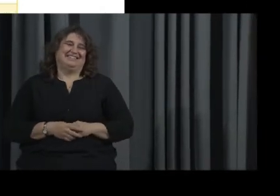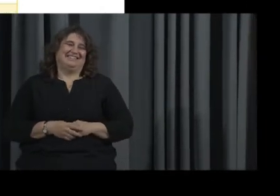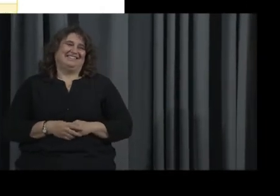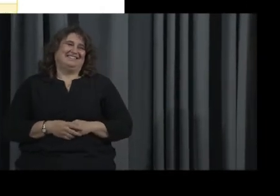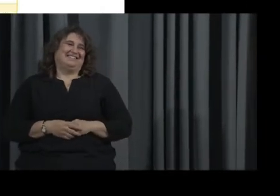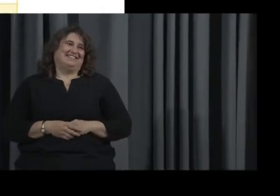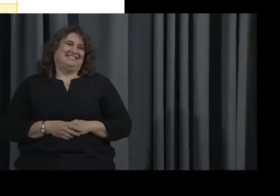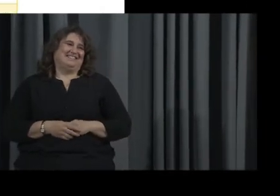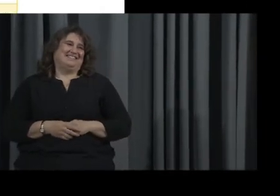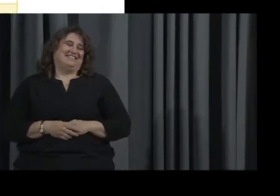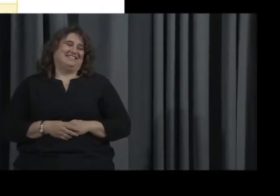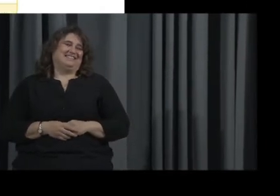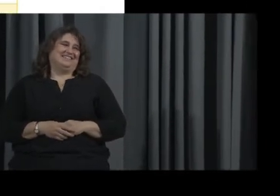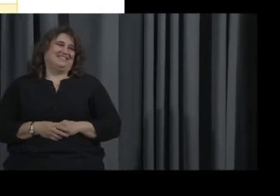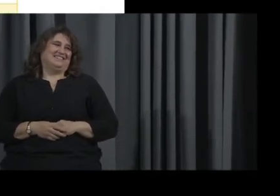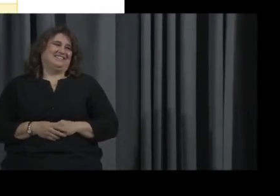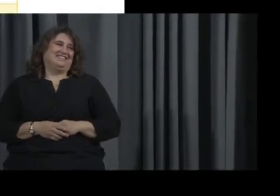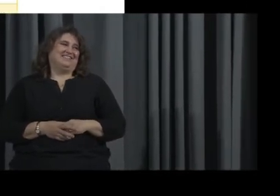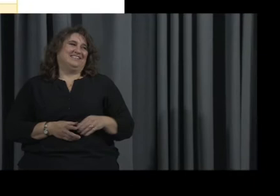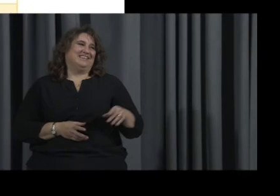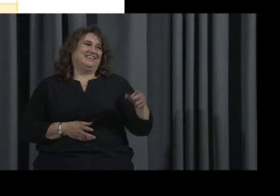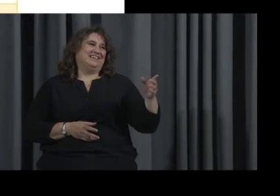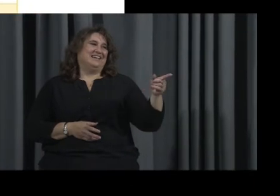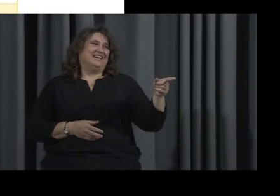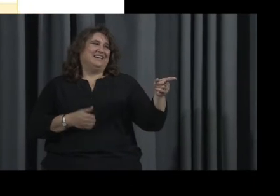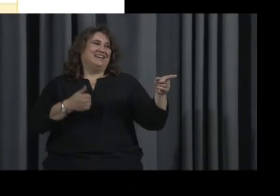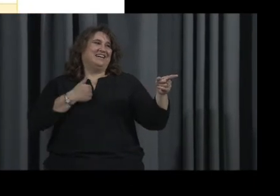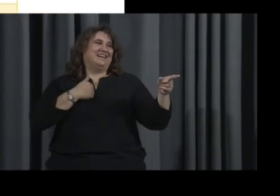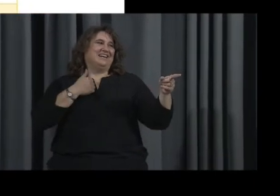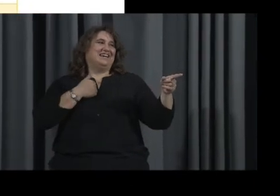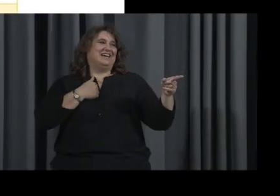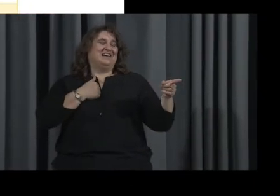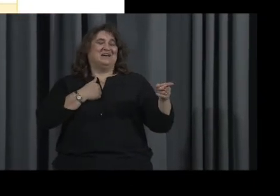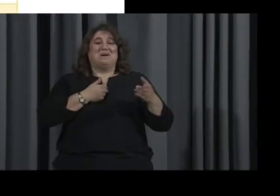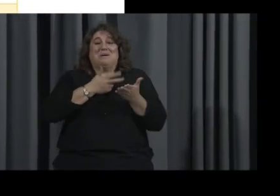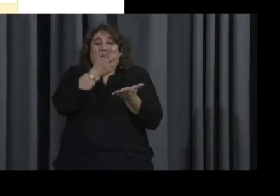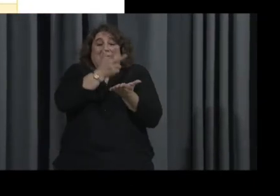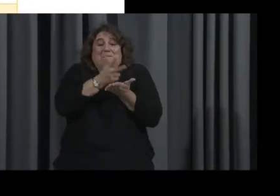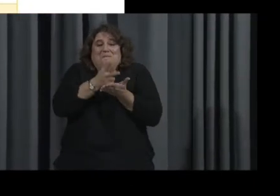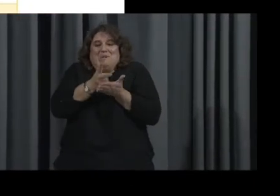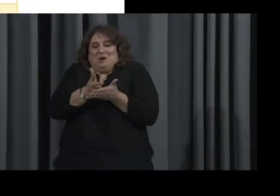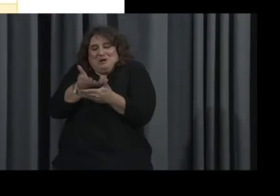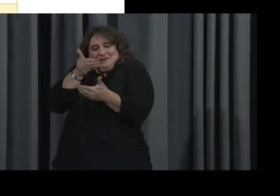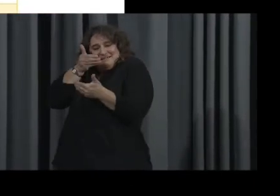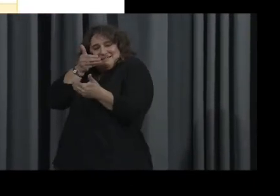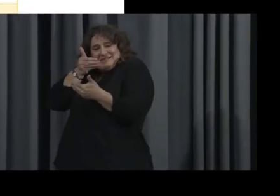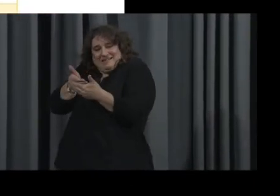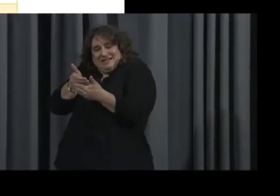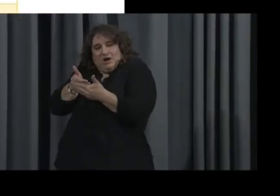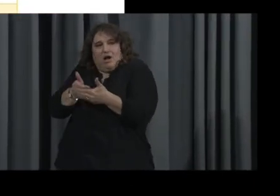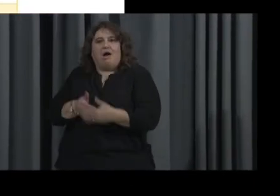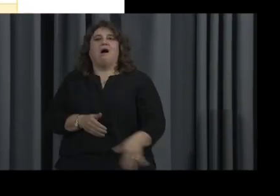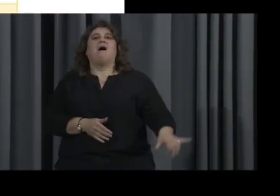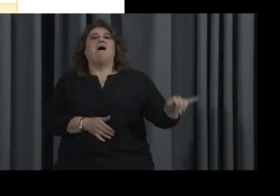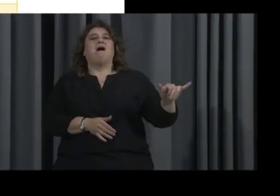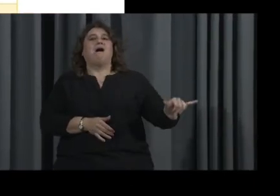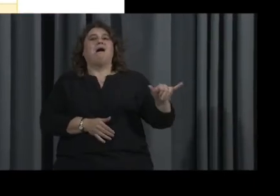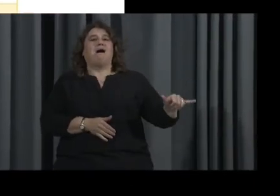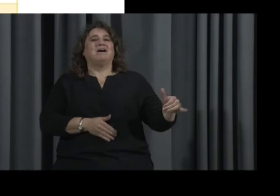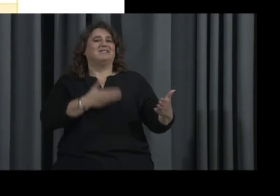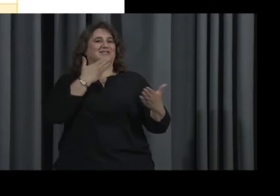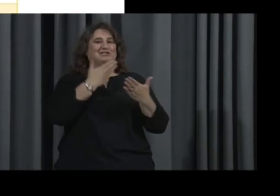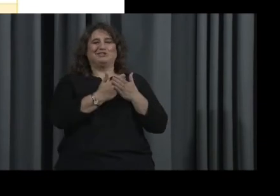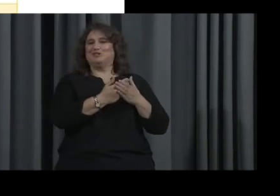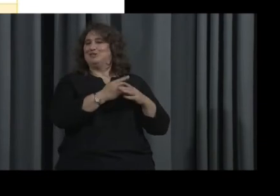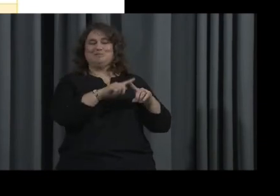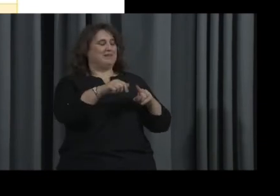Taylor? All right. So, I have close parking spots. Oh, that was a good one. Yeah. Don't have it.